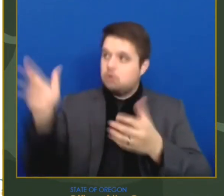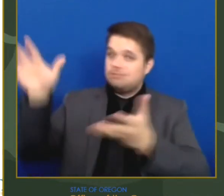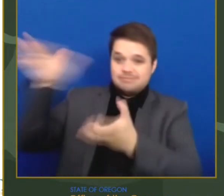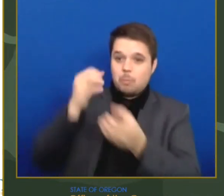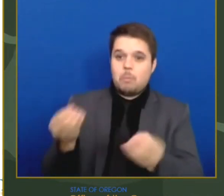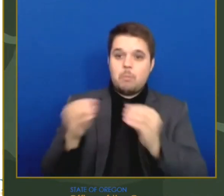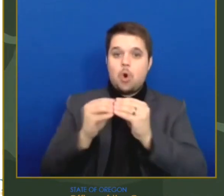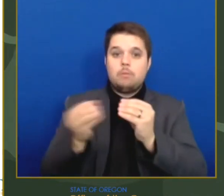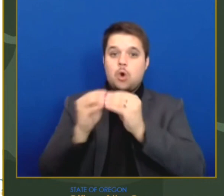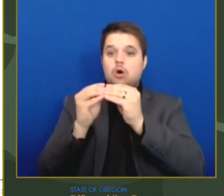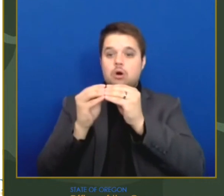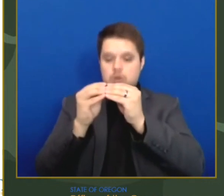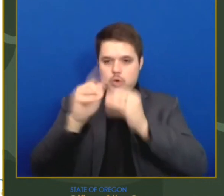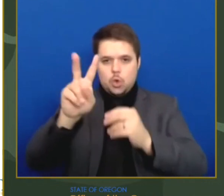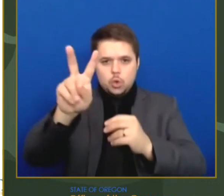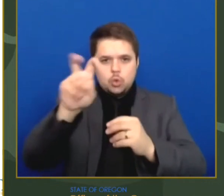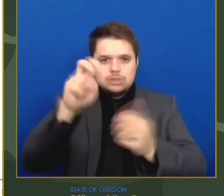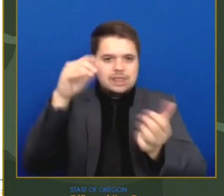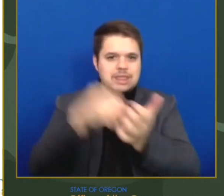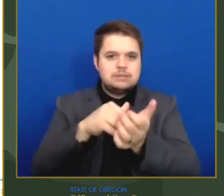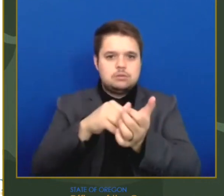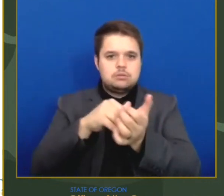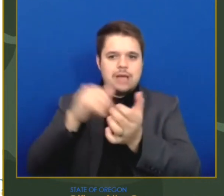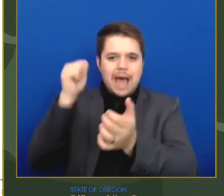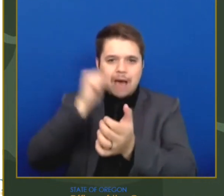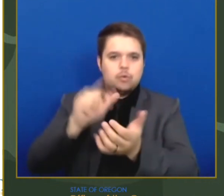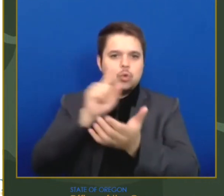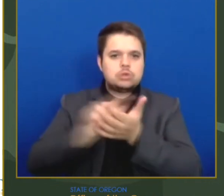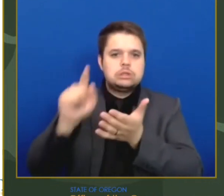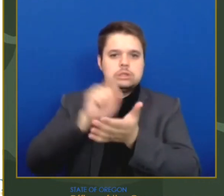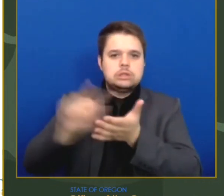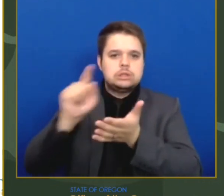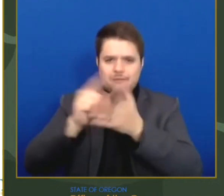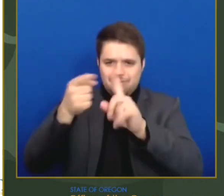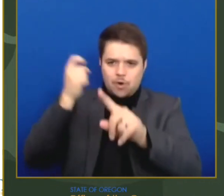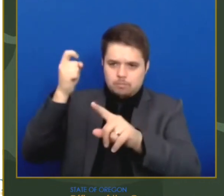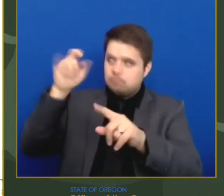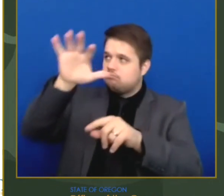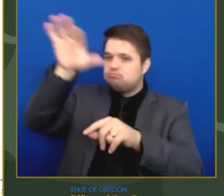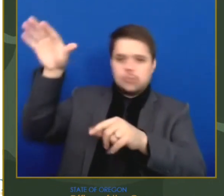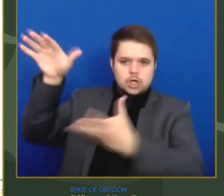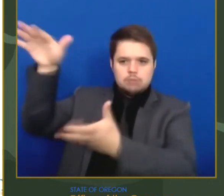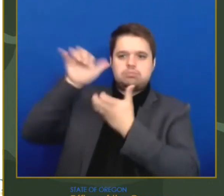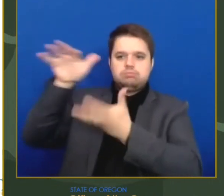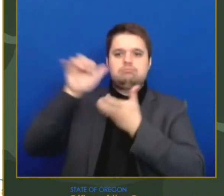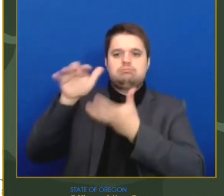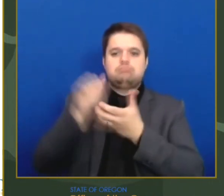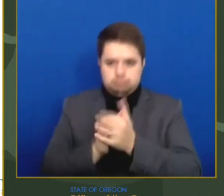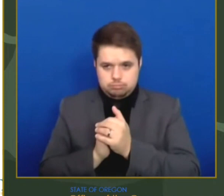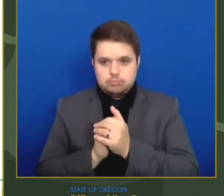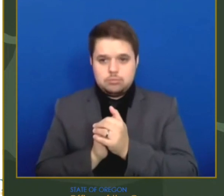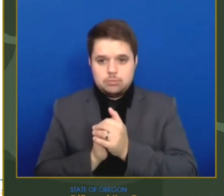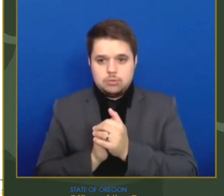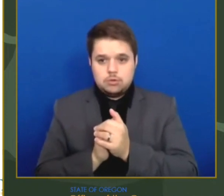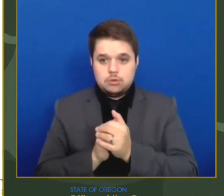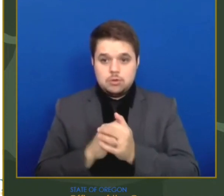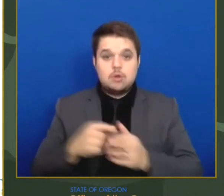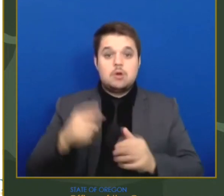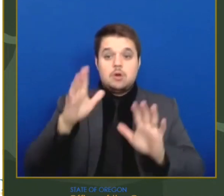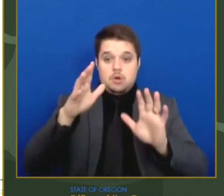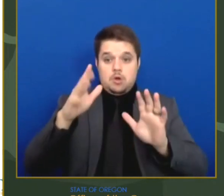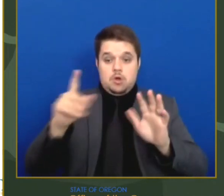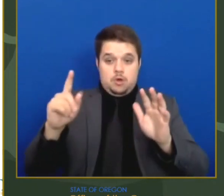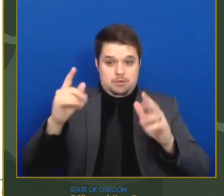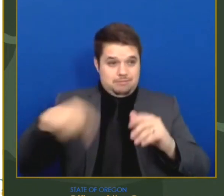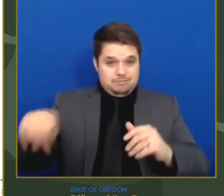Our currently projected allocations put our Oregon on track to administer first doses to more than a million people by March 29, or about